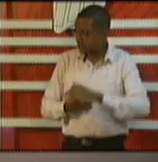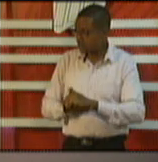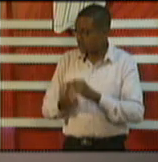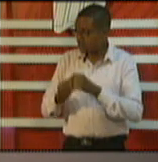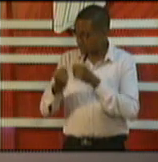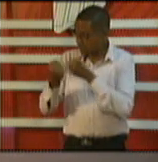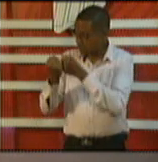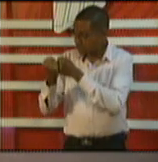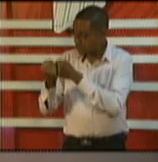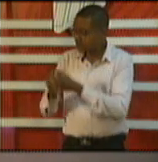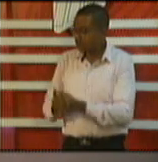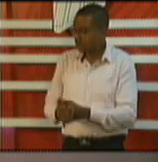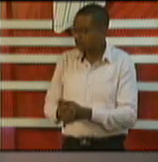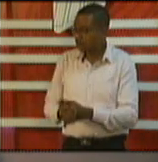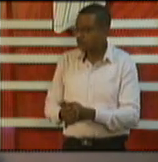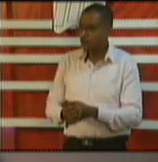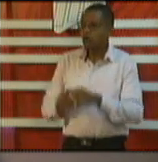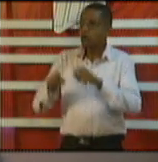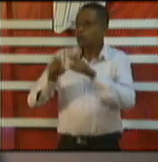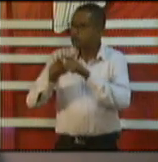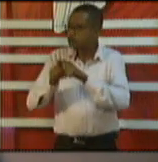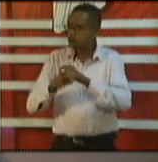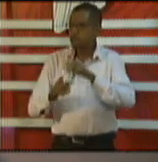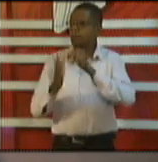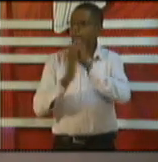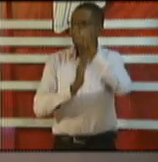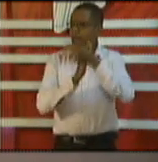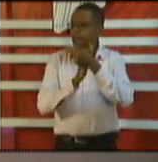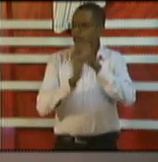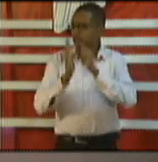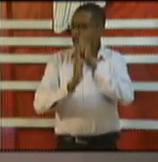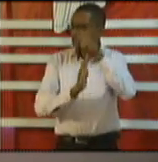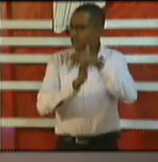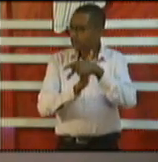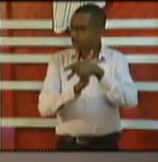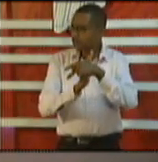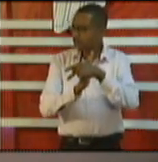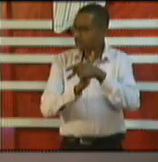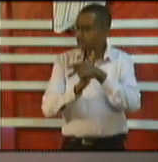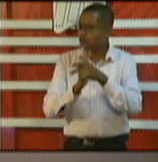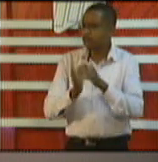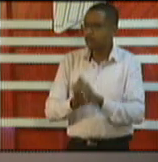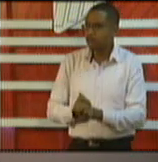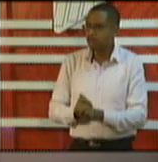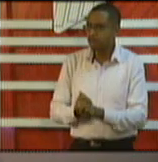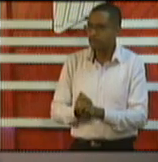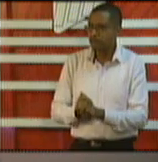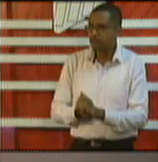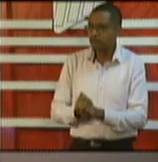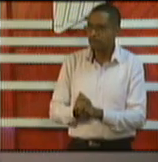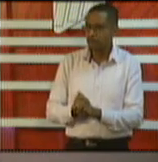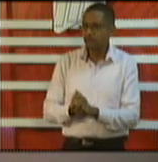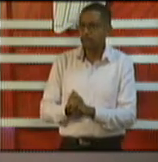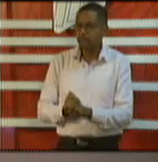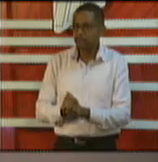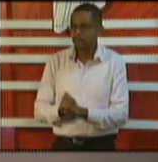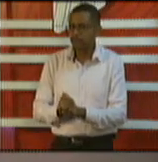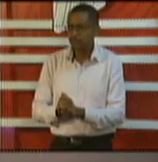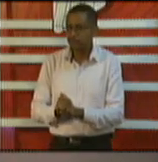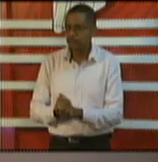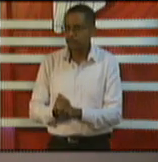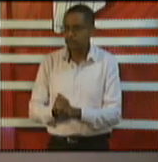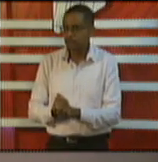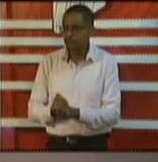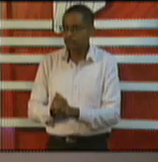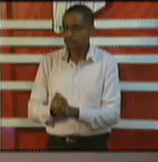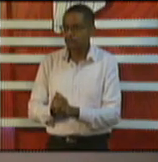on March and April it had stated that price gouging will not be tolerated uh so I was curious if there are any reports